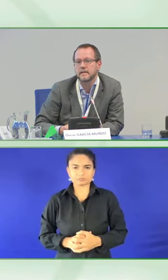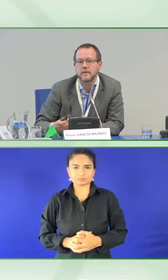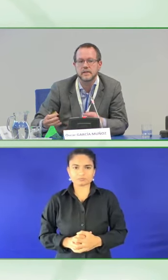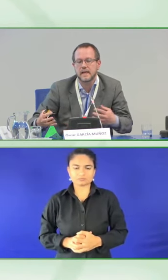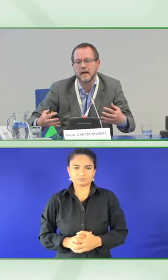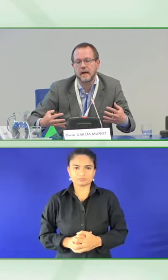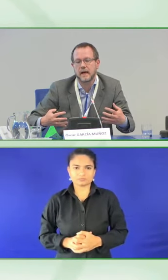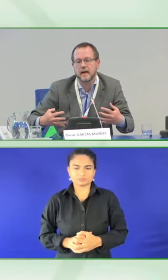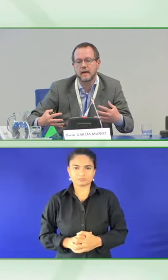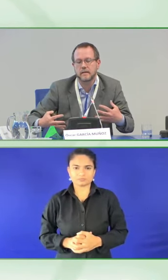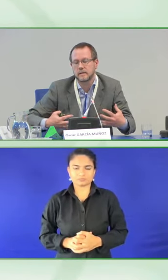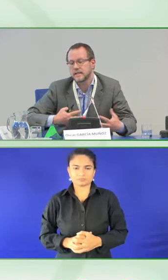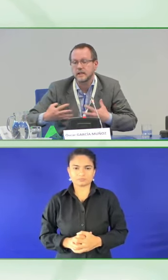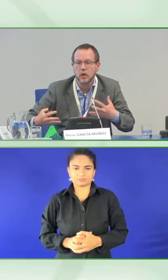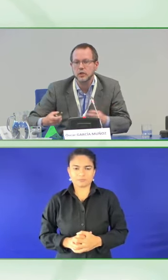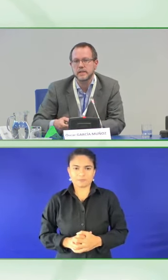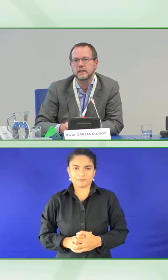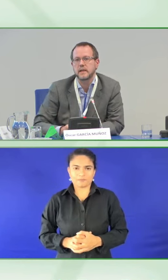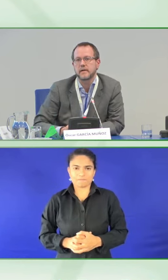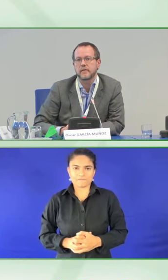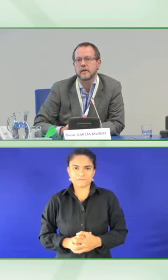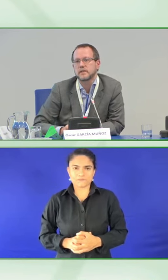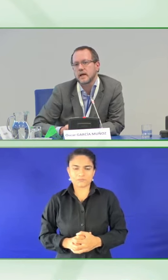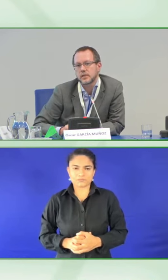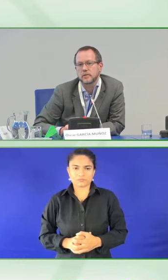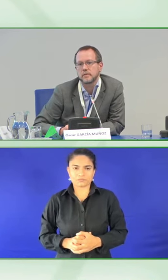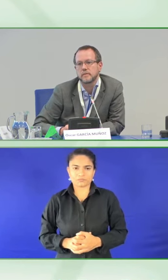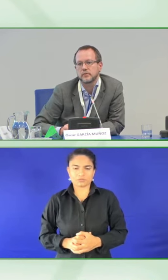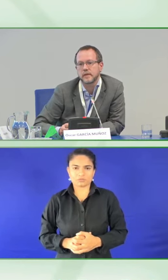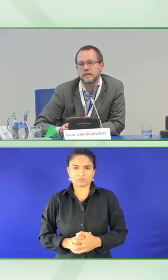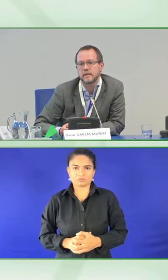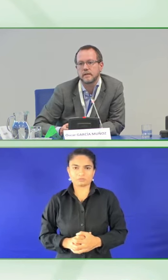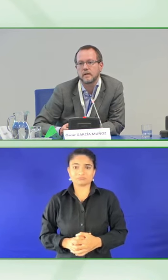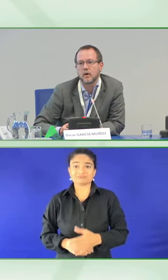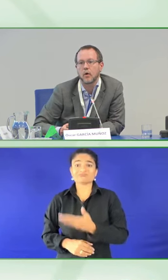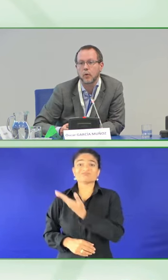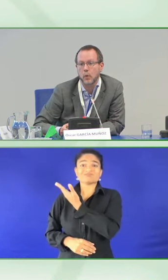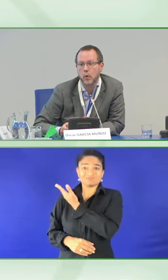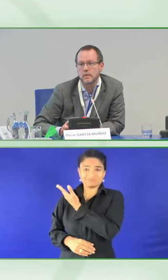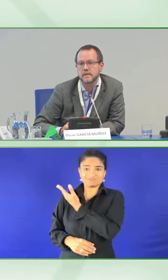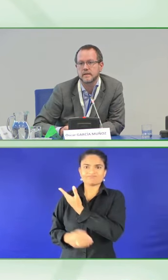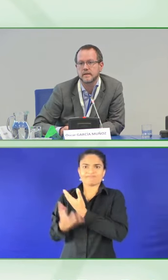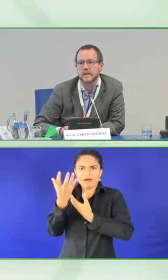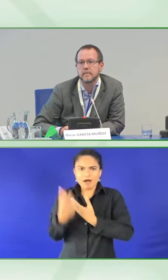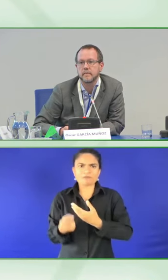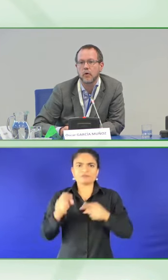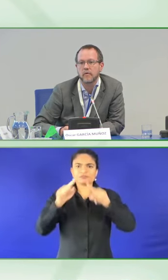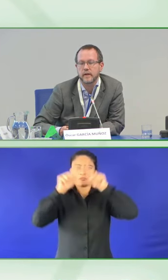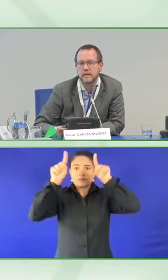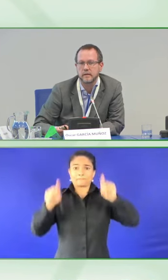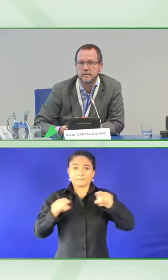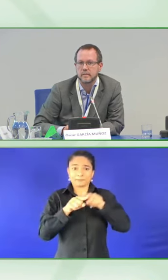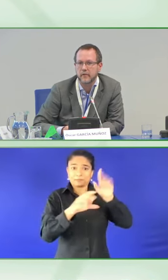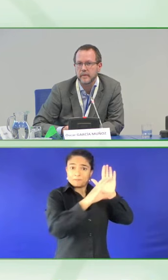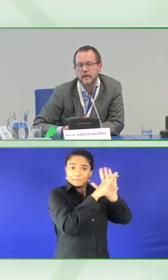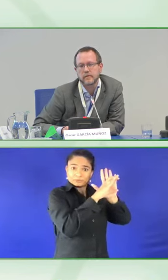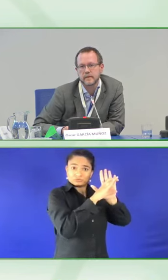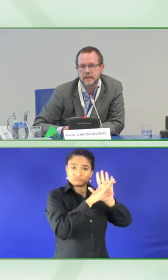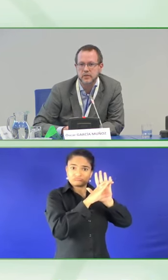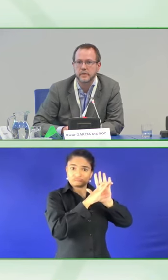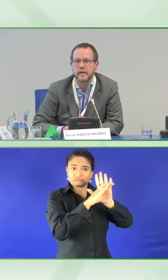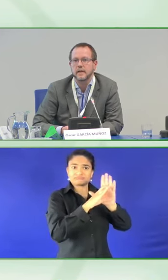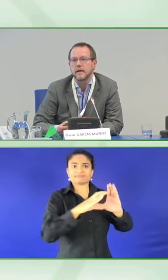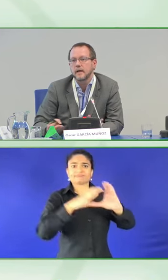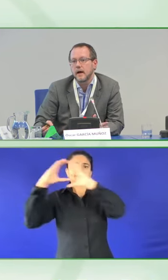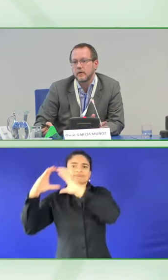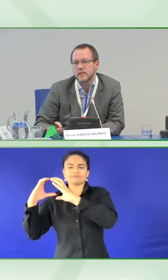there is technology for interaction between all roles involved in the development of